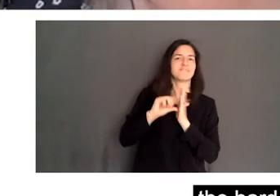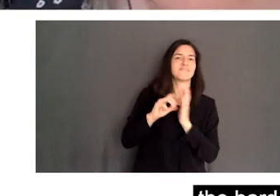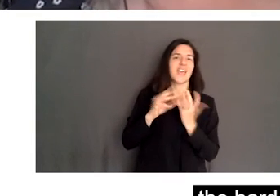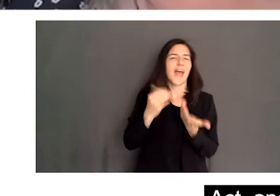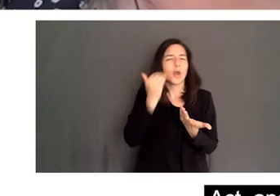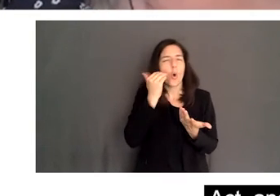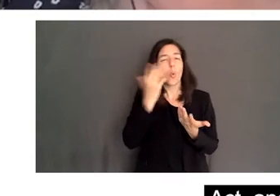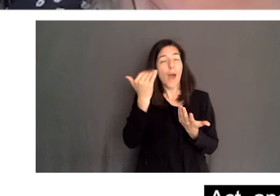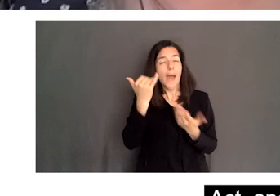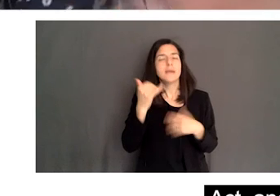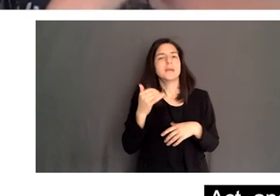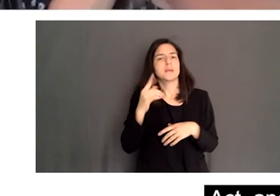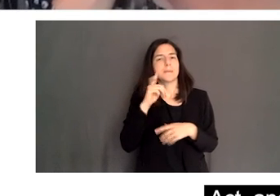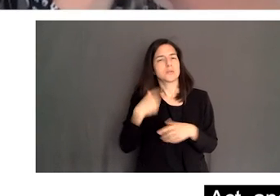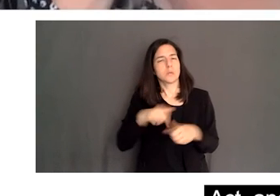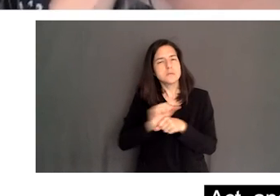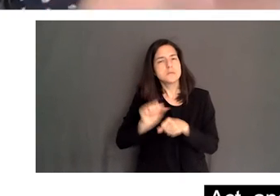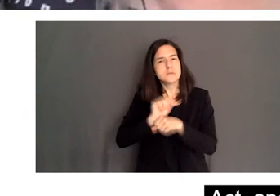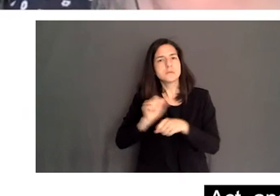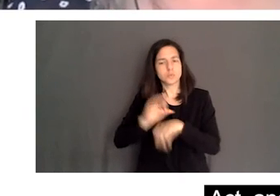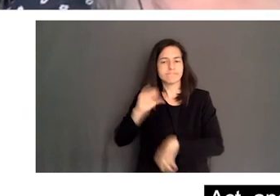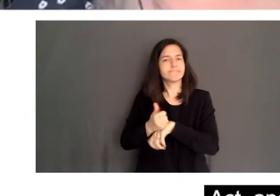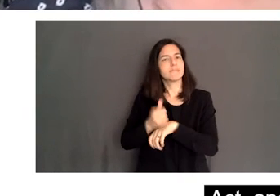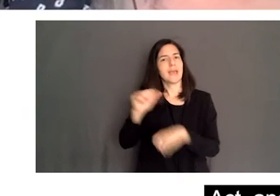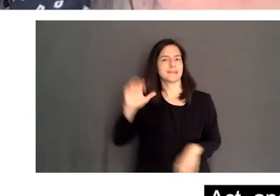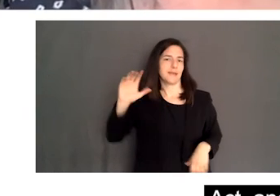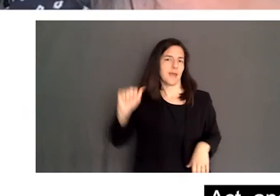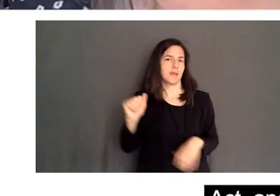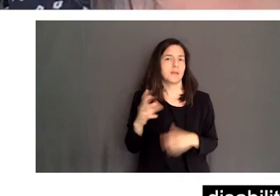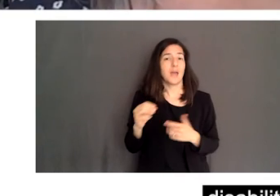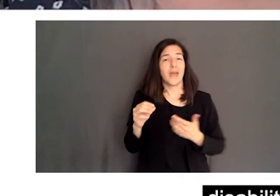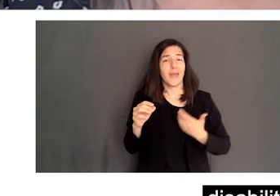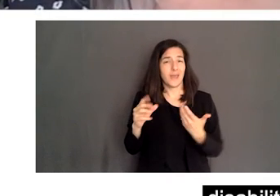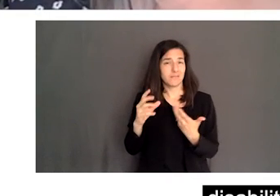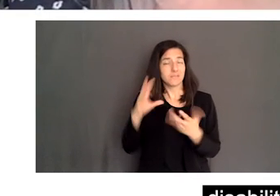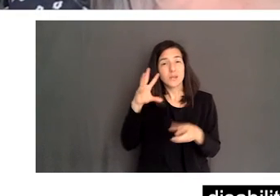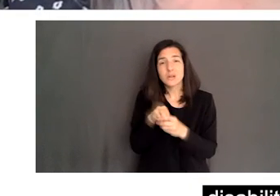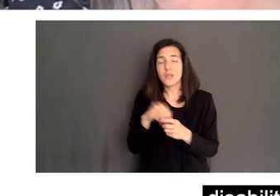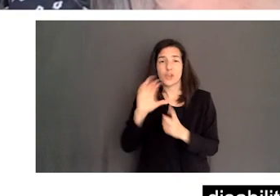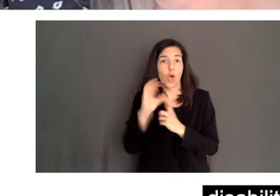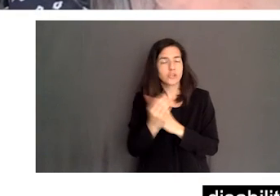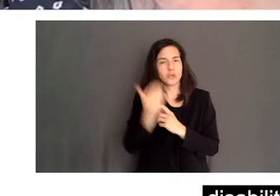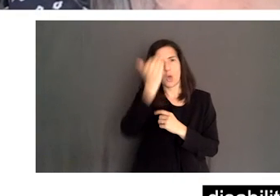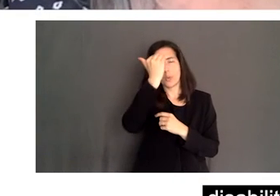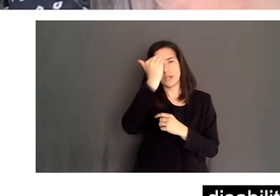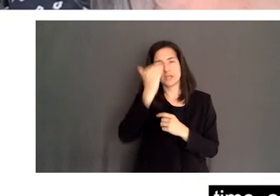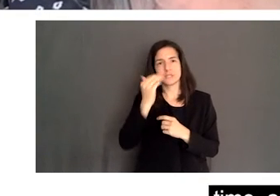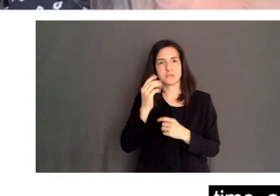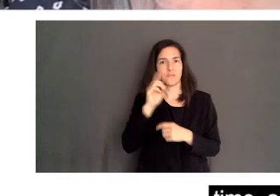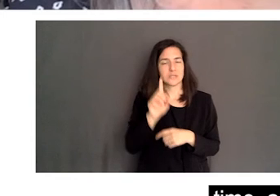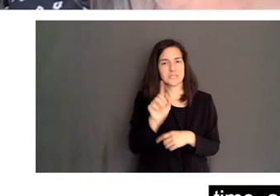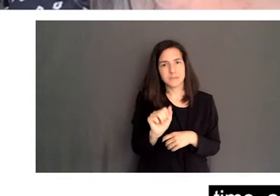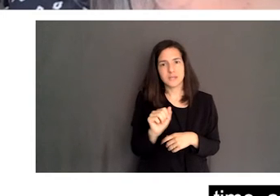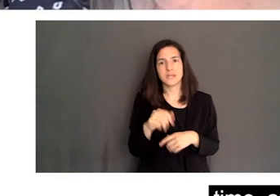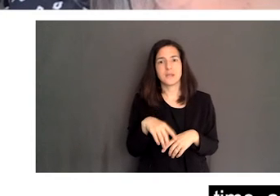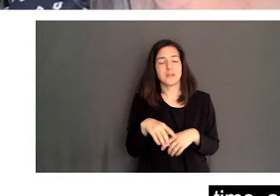Accessible Canada Act and the kind of cultural awareness around disability inclusion that we were sowing at the time,